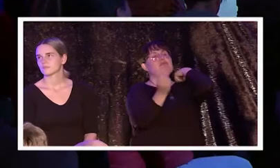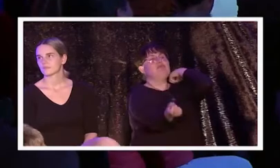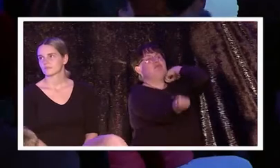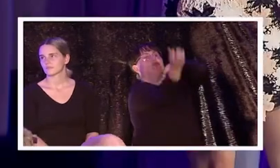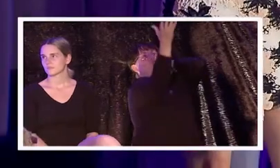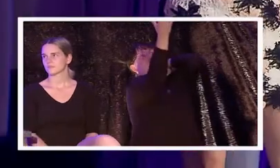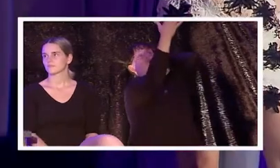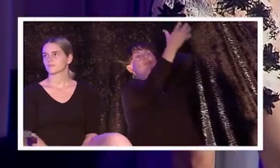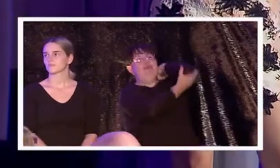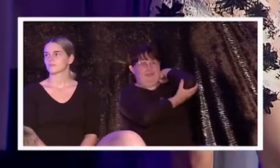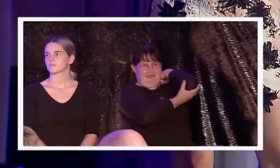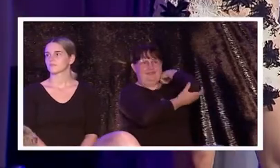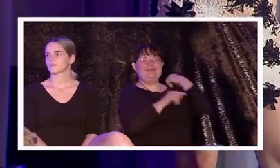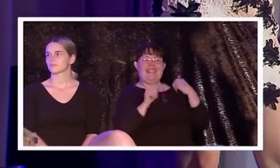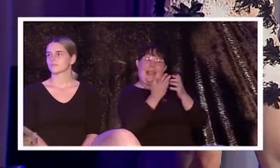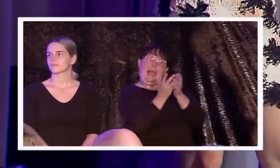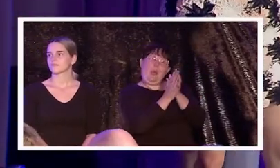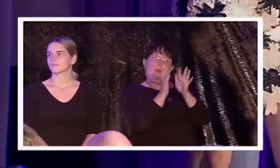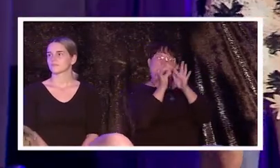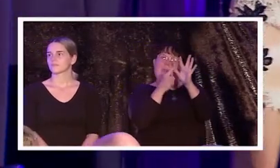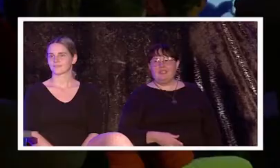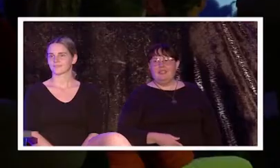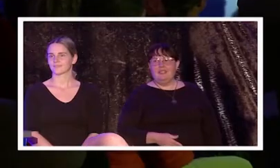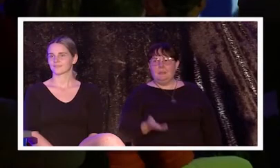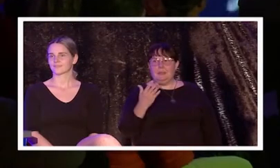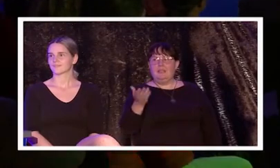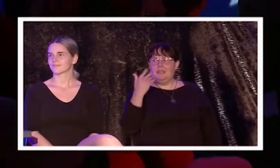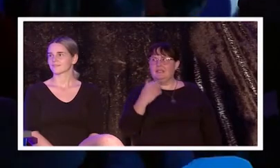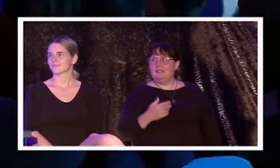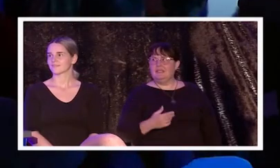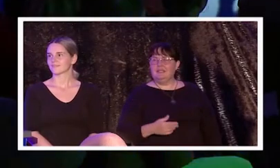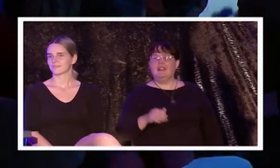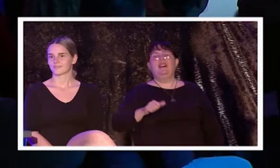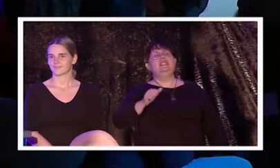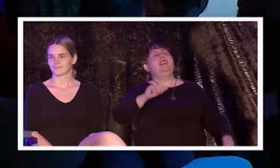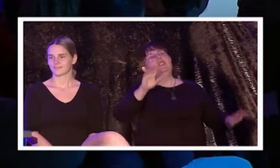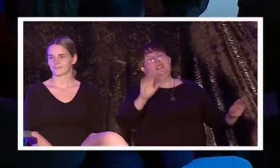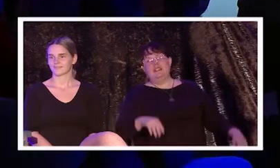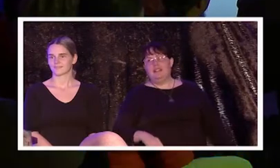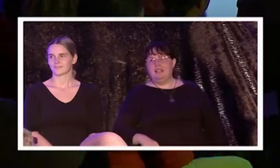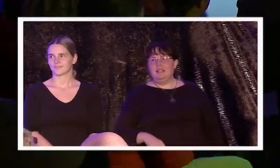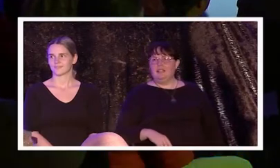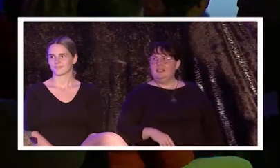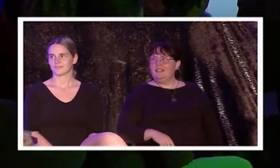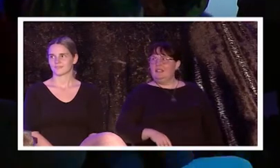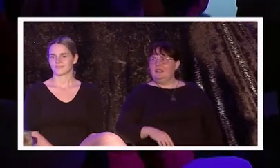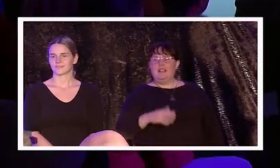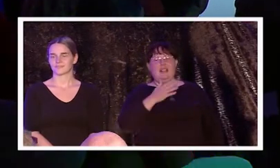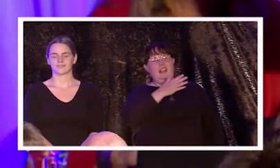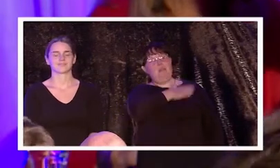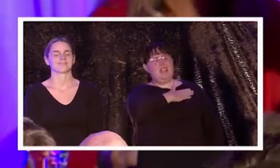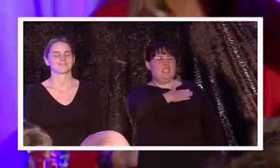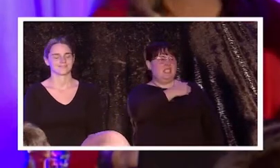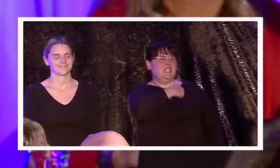It's how the Paralympics should have been, okay? Come on, I believe in you. Yes! Oh! Just the tit! Oh!